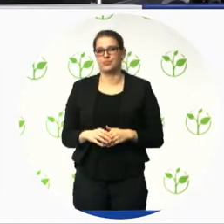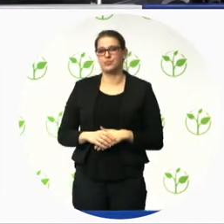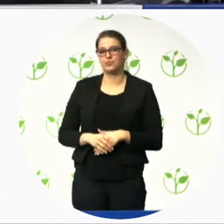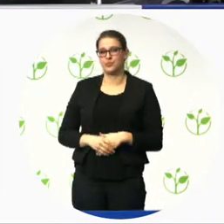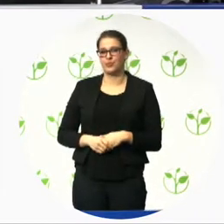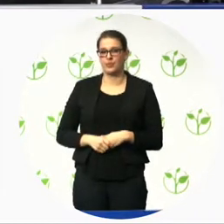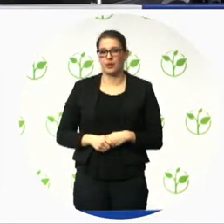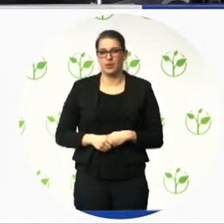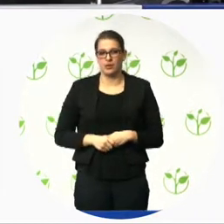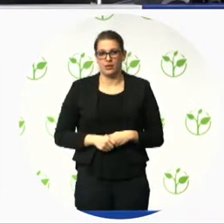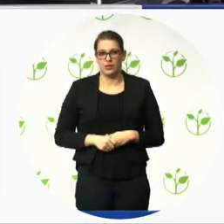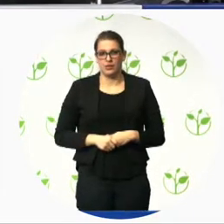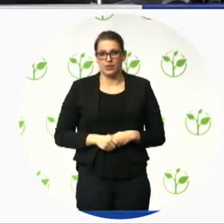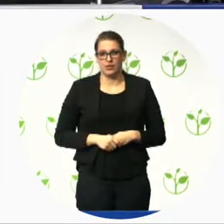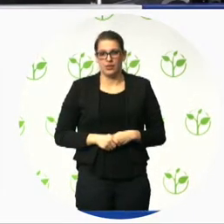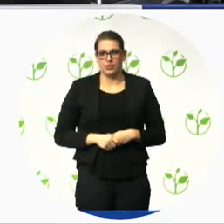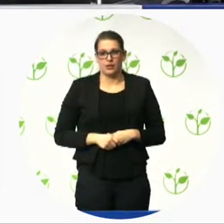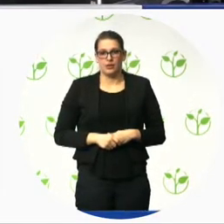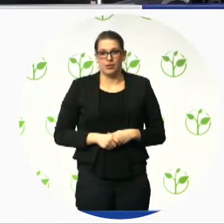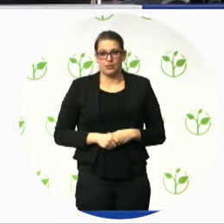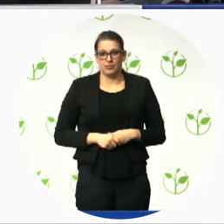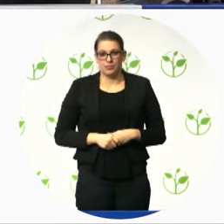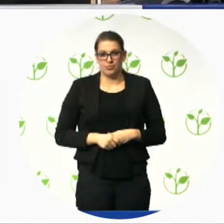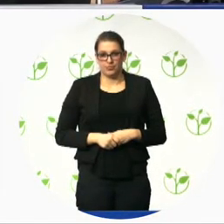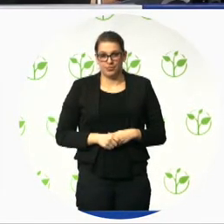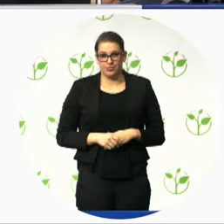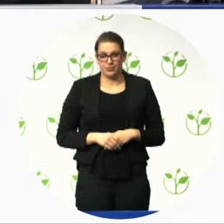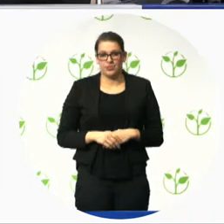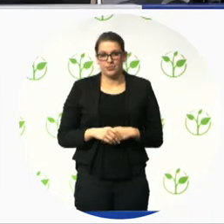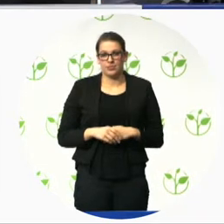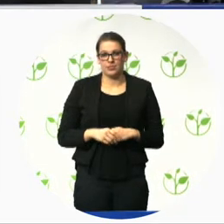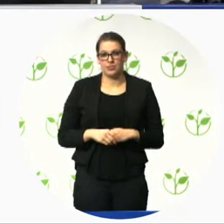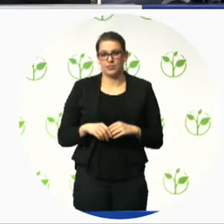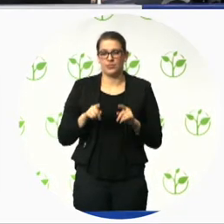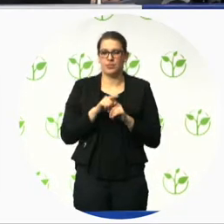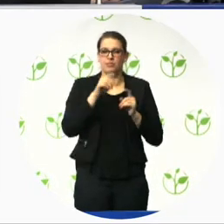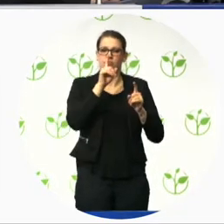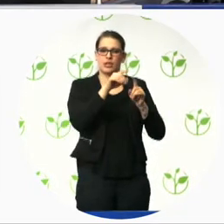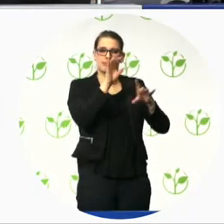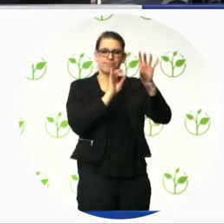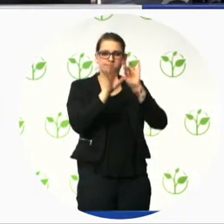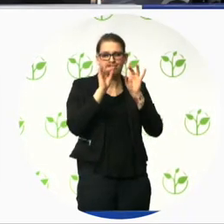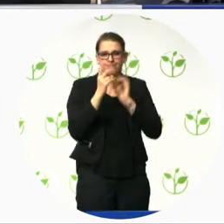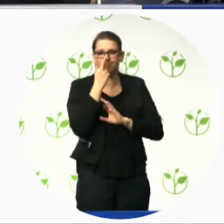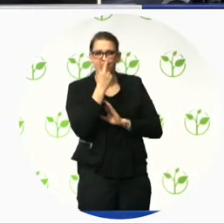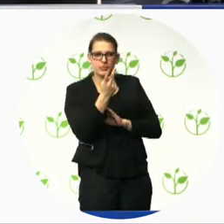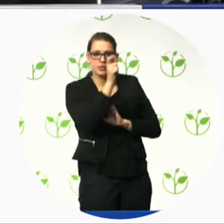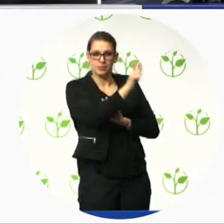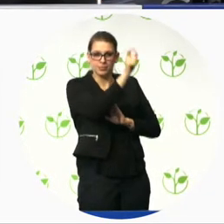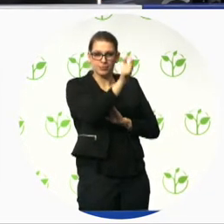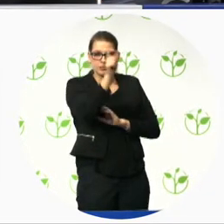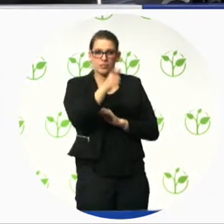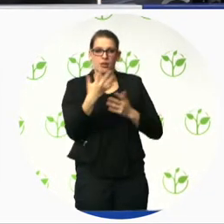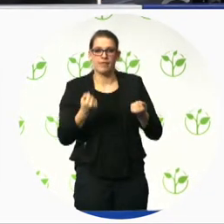application. They have to provide essential knowledge and experience in the topic of accessibility of the web accessibility